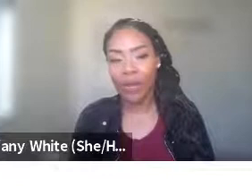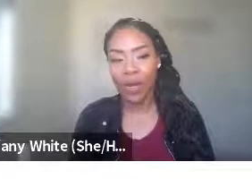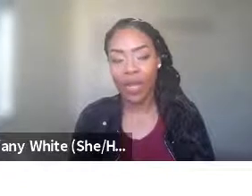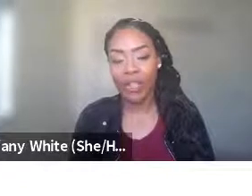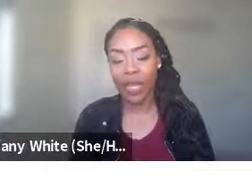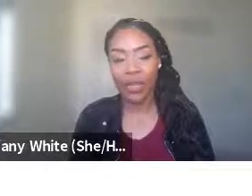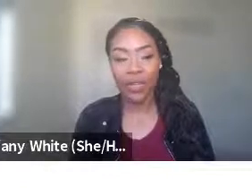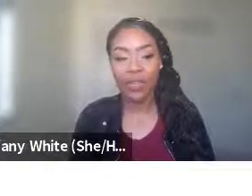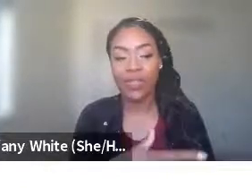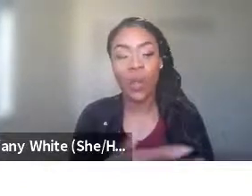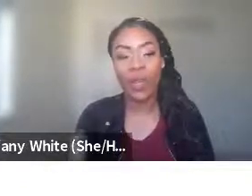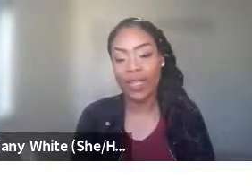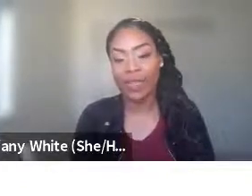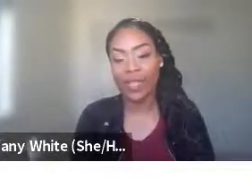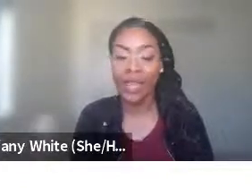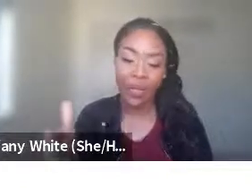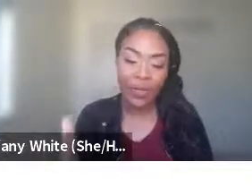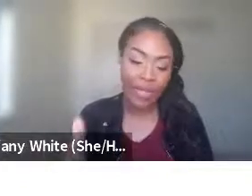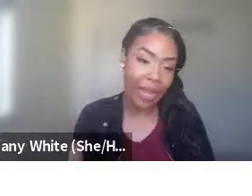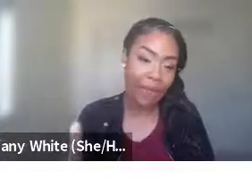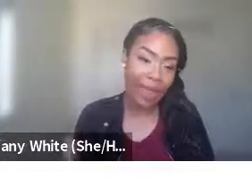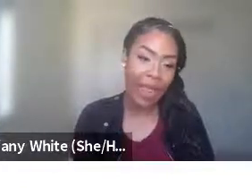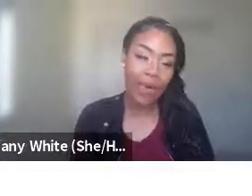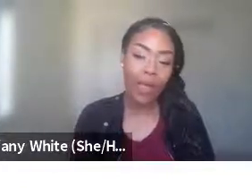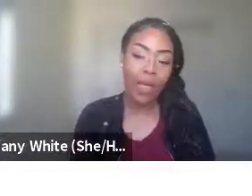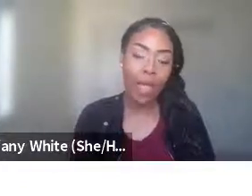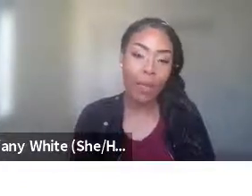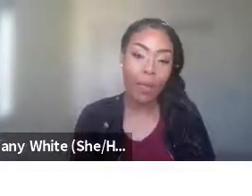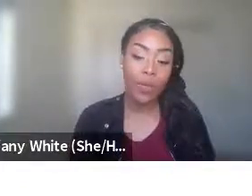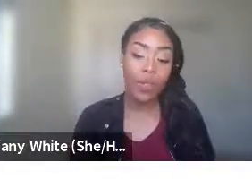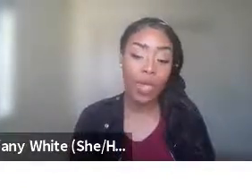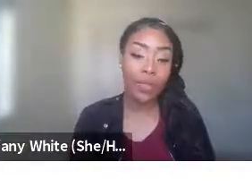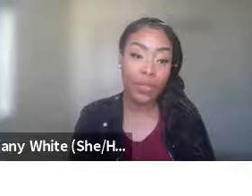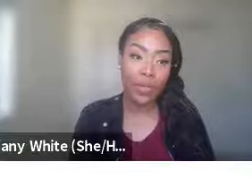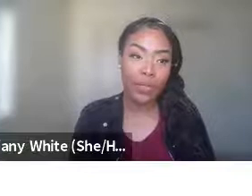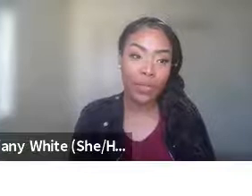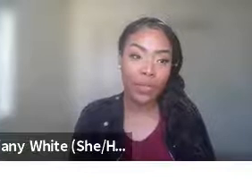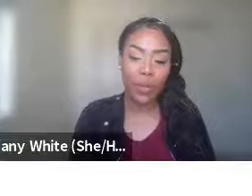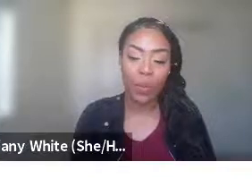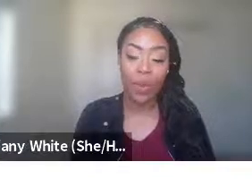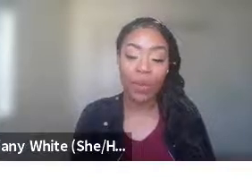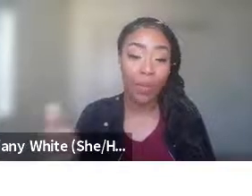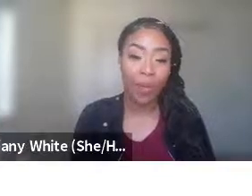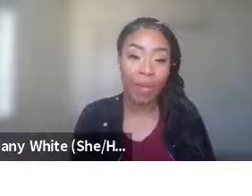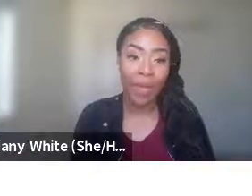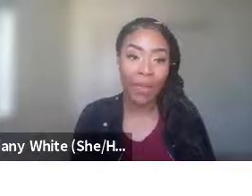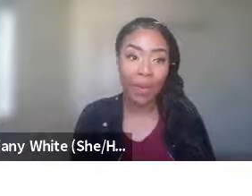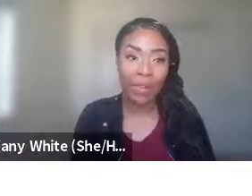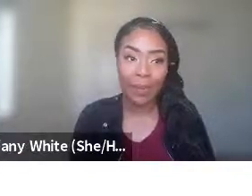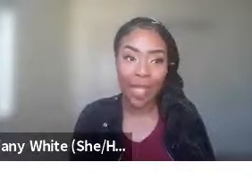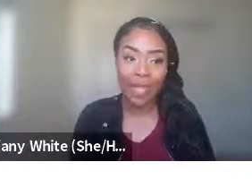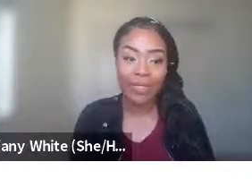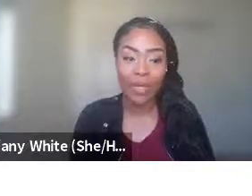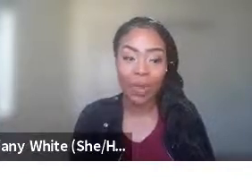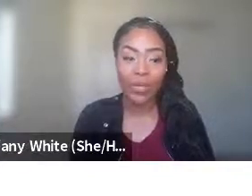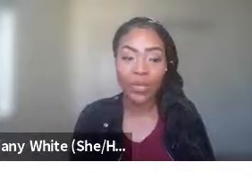I do work in education. There's so many different things that I can do today right now to make sure to number one, manage my